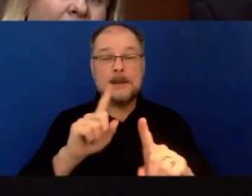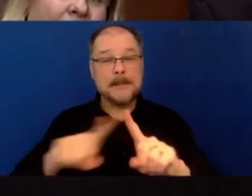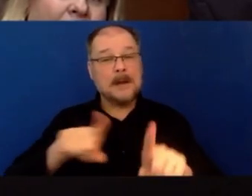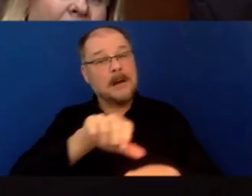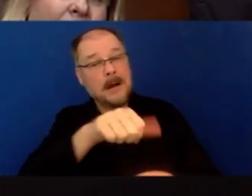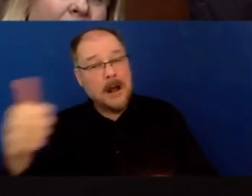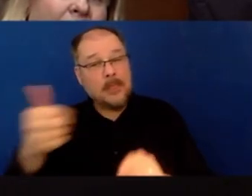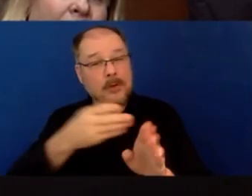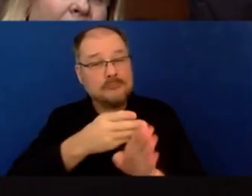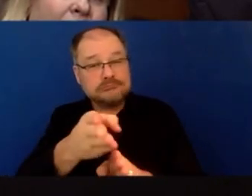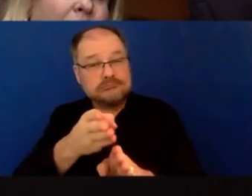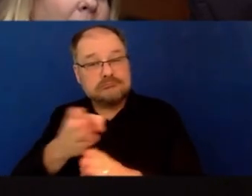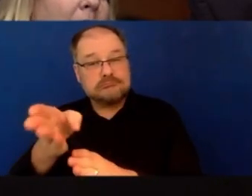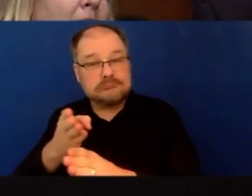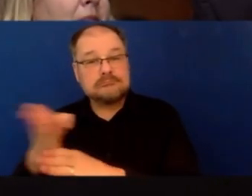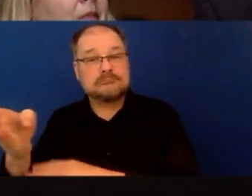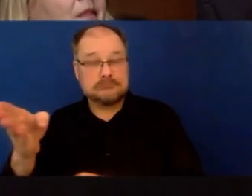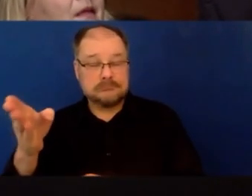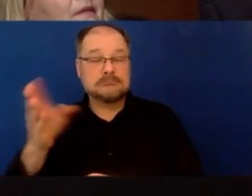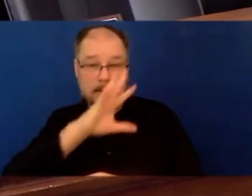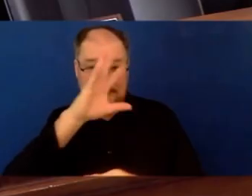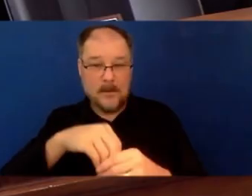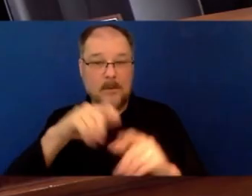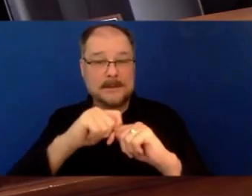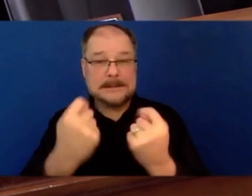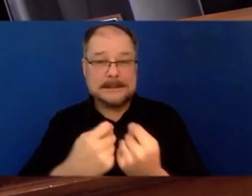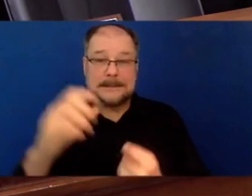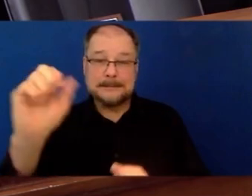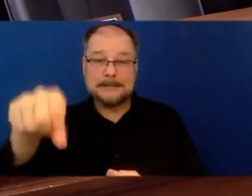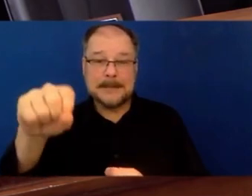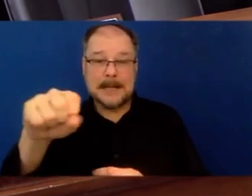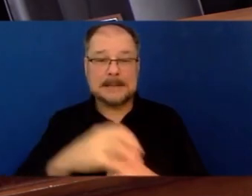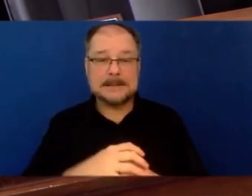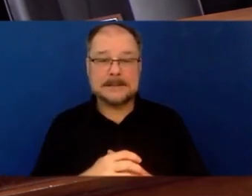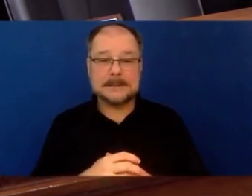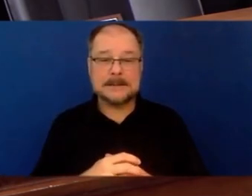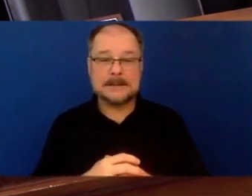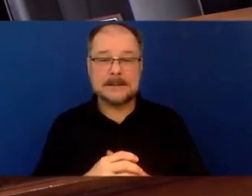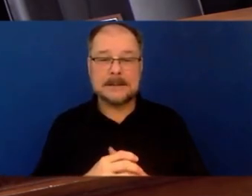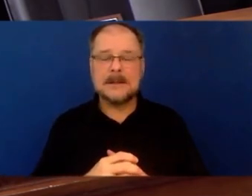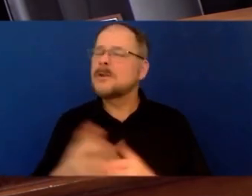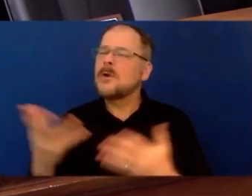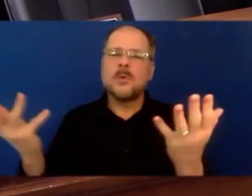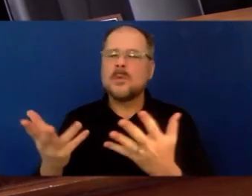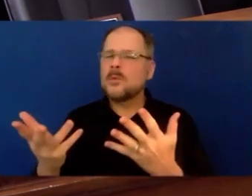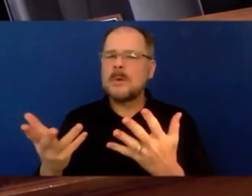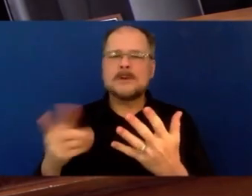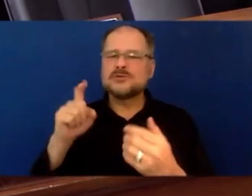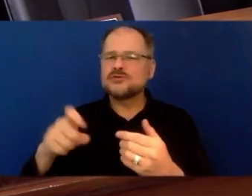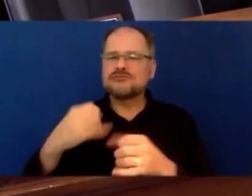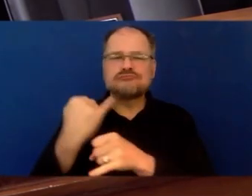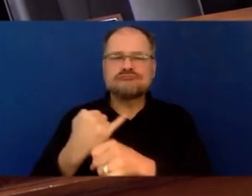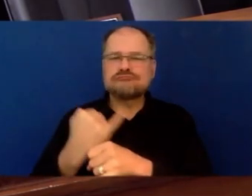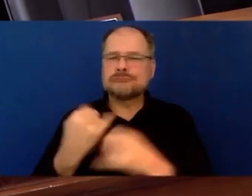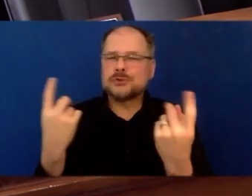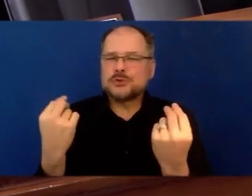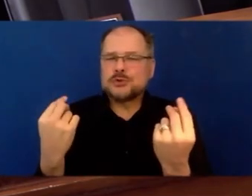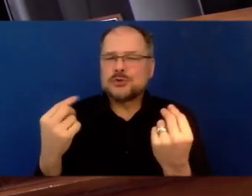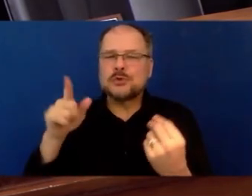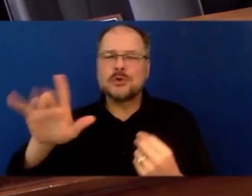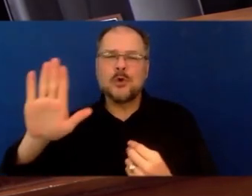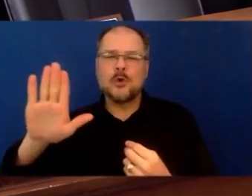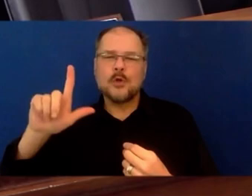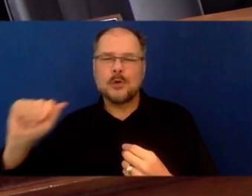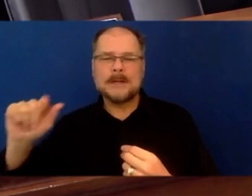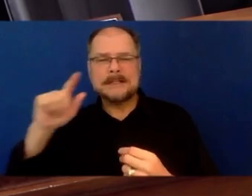part of that team. So I agree. Yeah. So what steps do you think institutions can take? I know you're from the Louisiana perspective, but as you